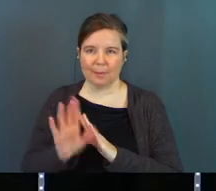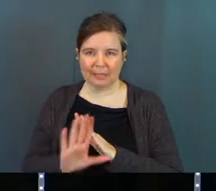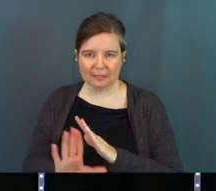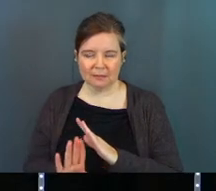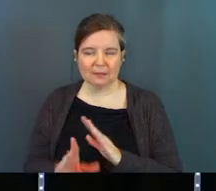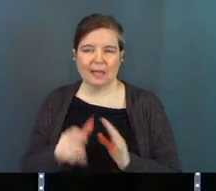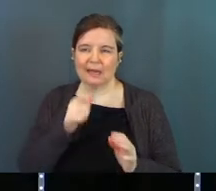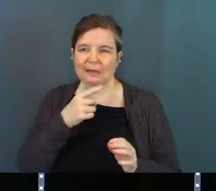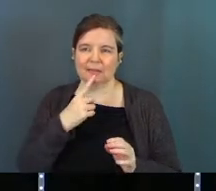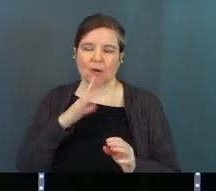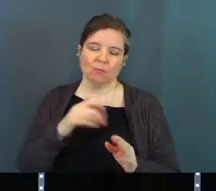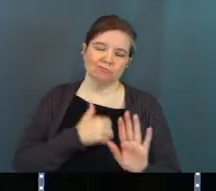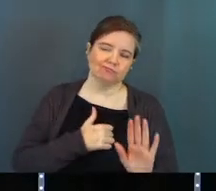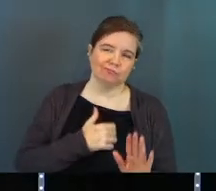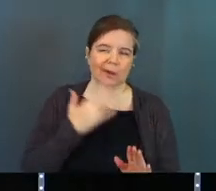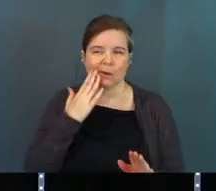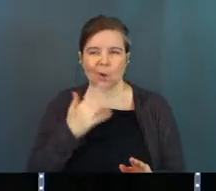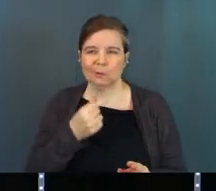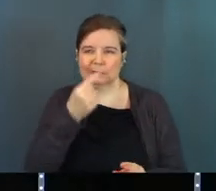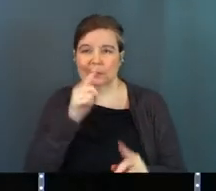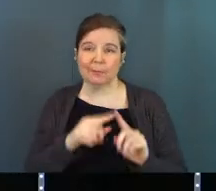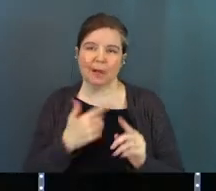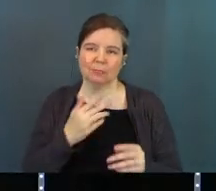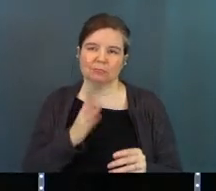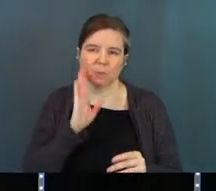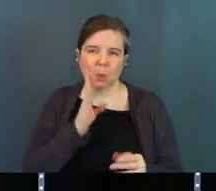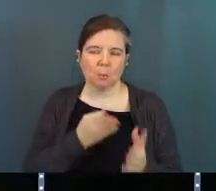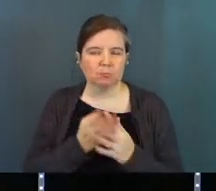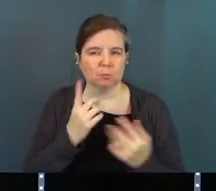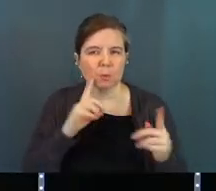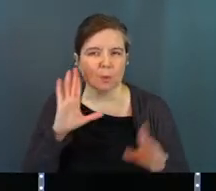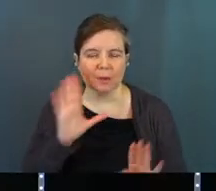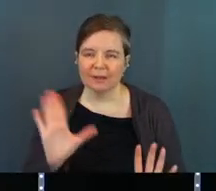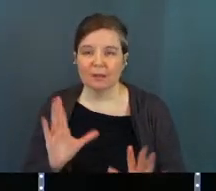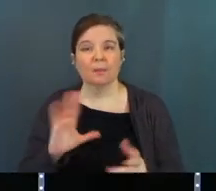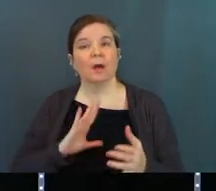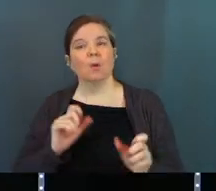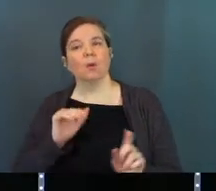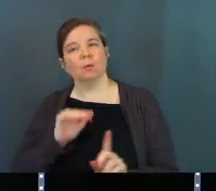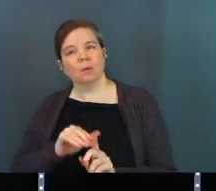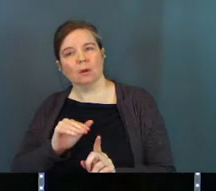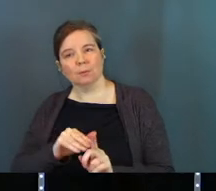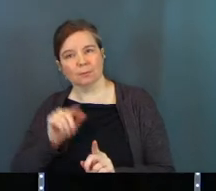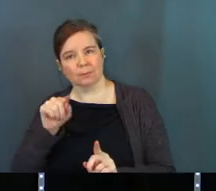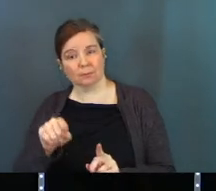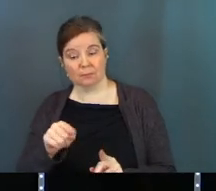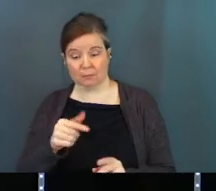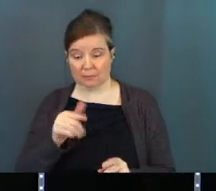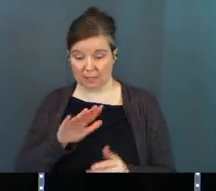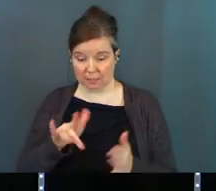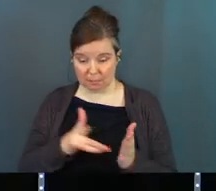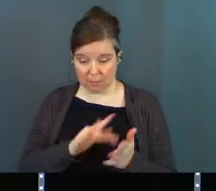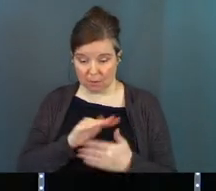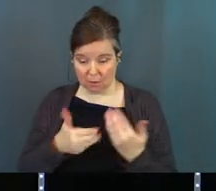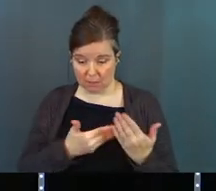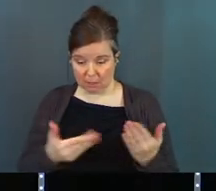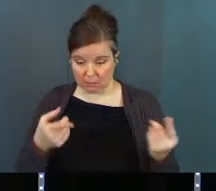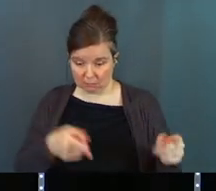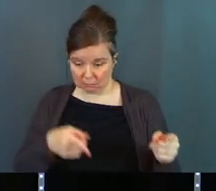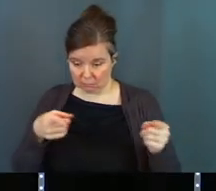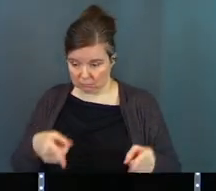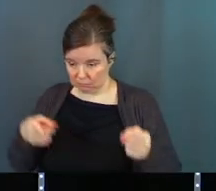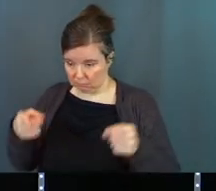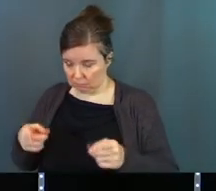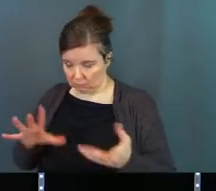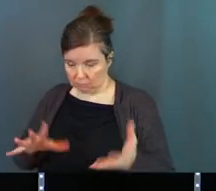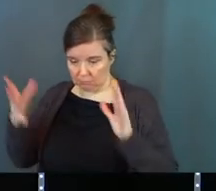in. And not to say, hey, sorry, I know it stinks, but you'll get through it, you know? But I do just want to remind you that even in the midst of all the things that we've got